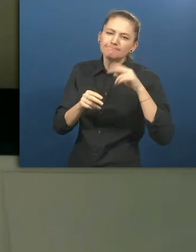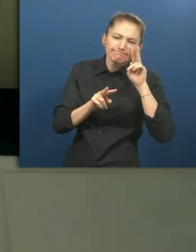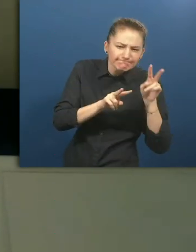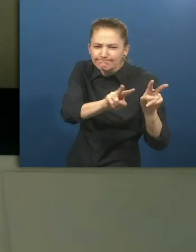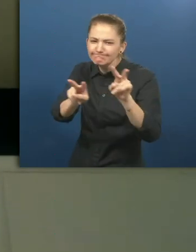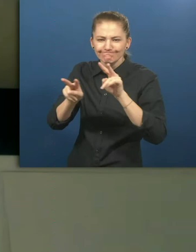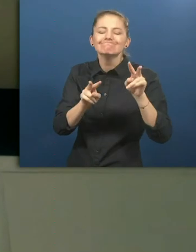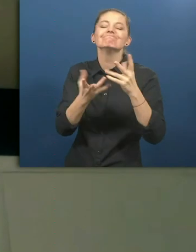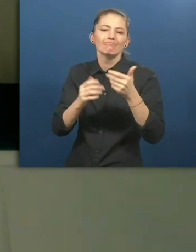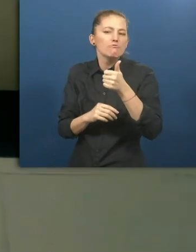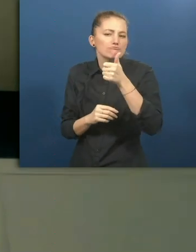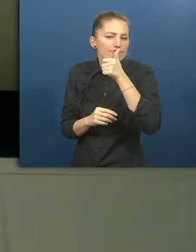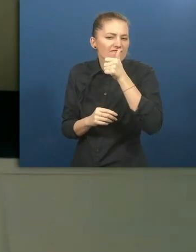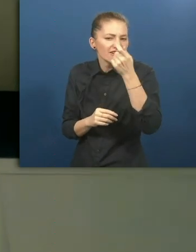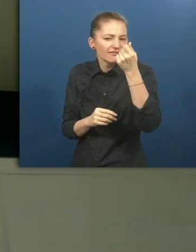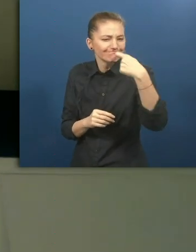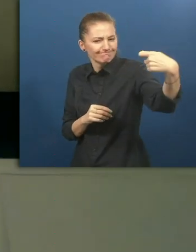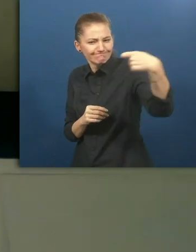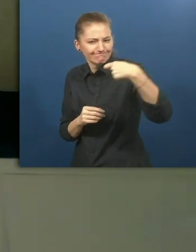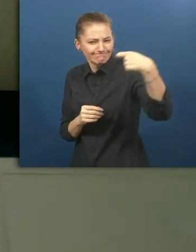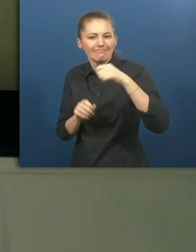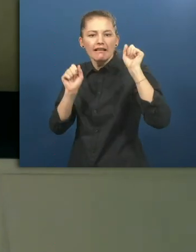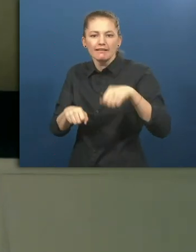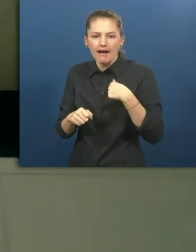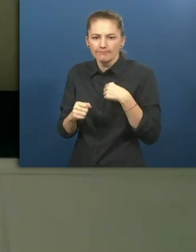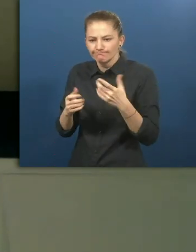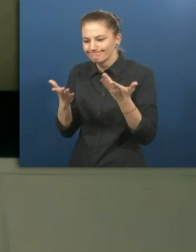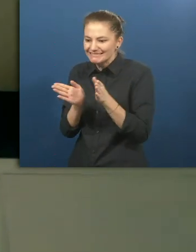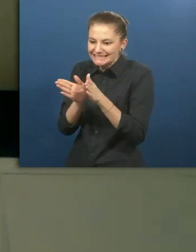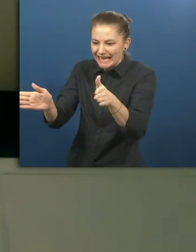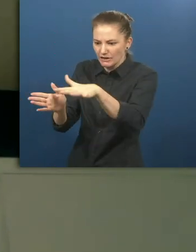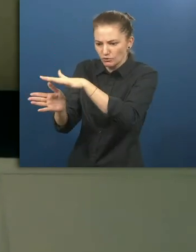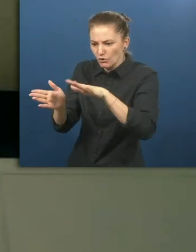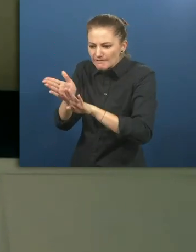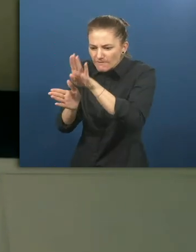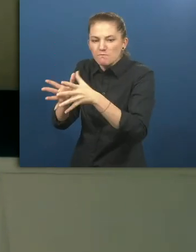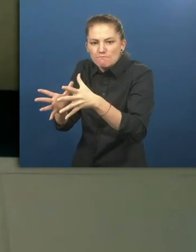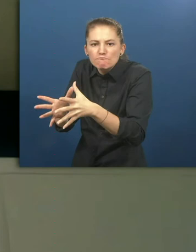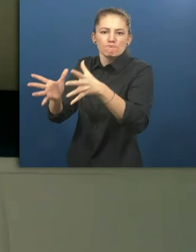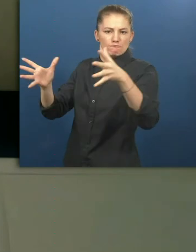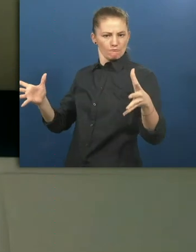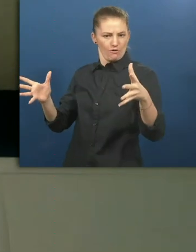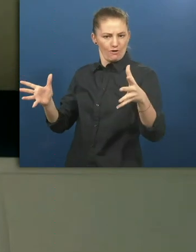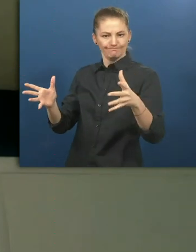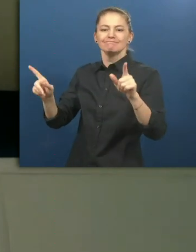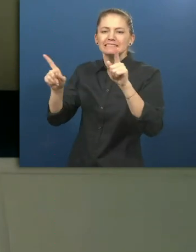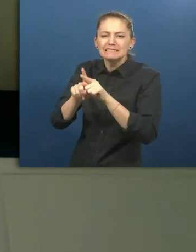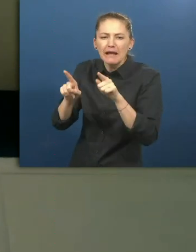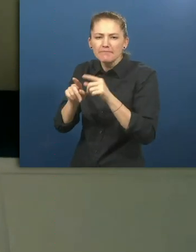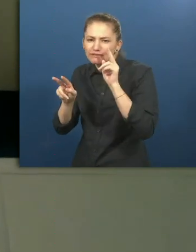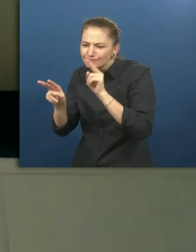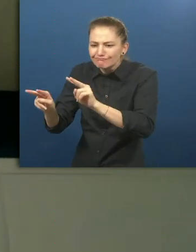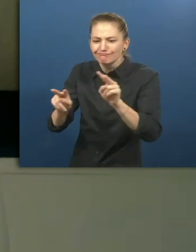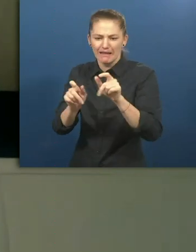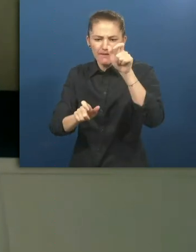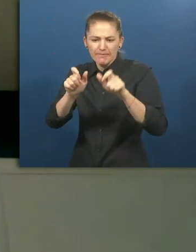three or four years. So going forward, what we're really looking at is utilizing our private money to extend this